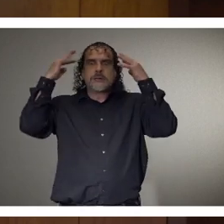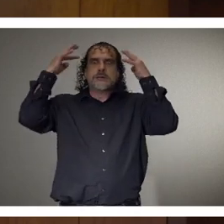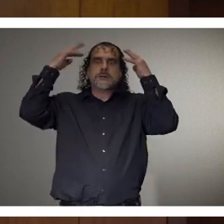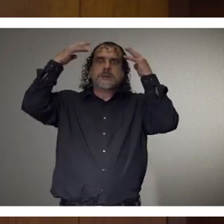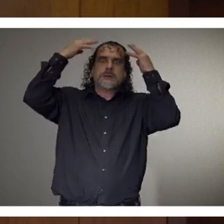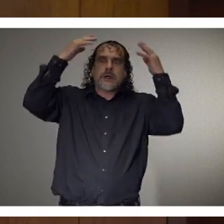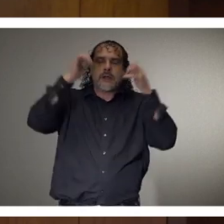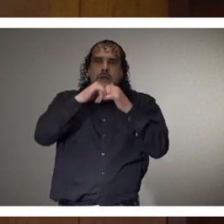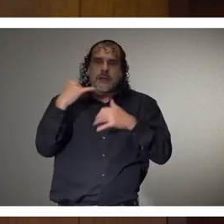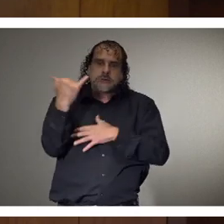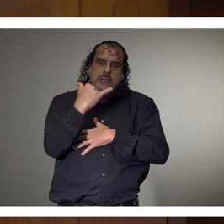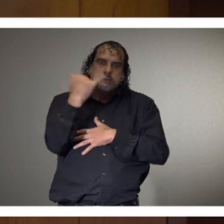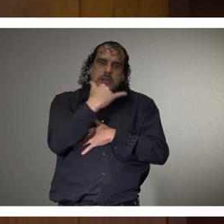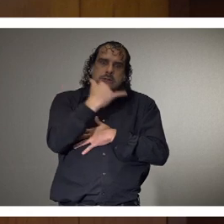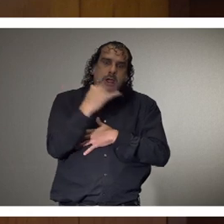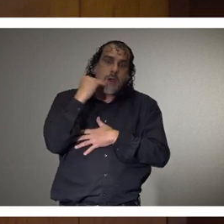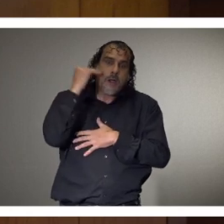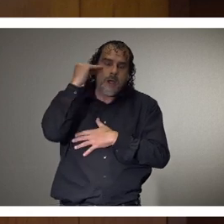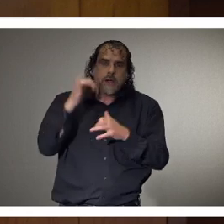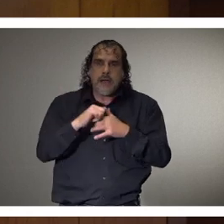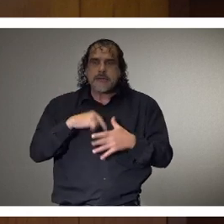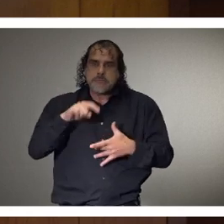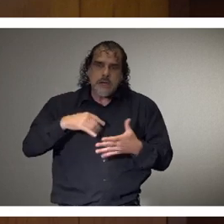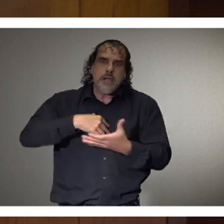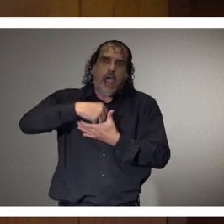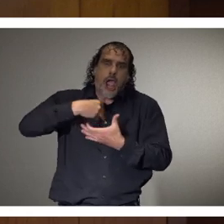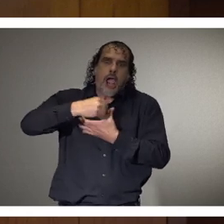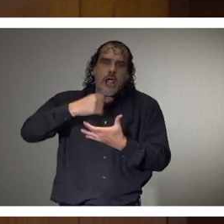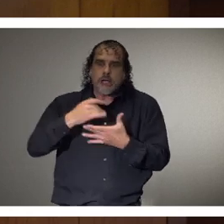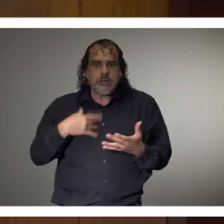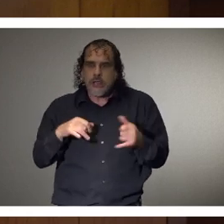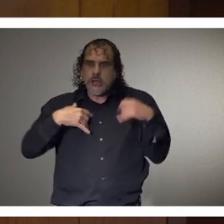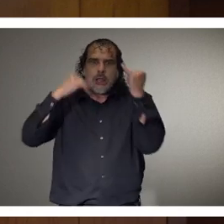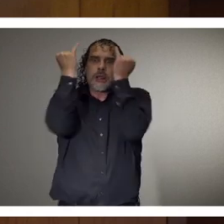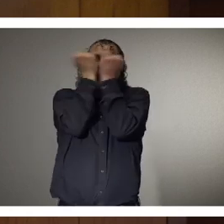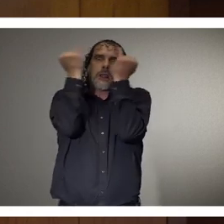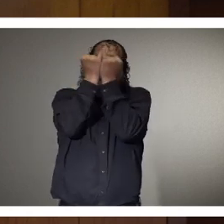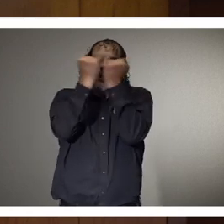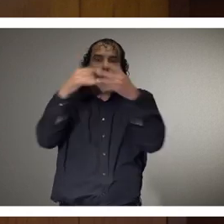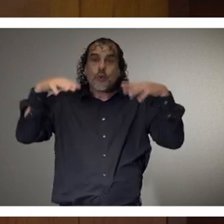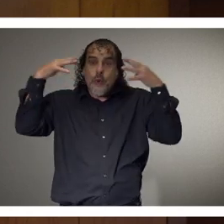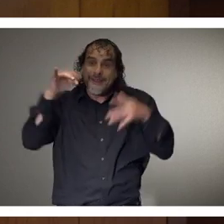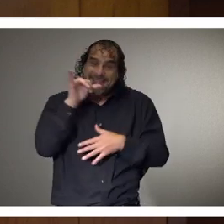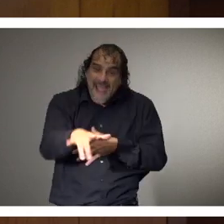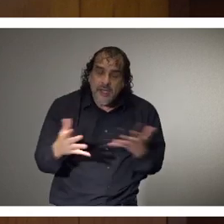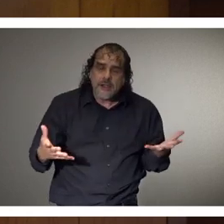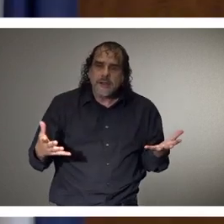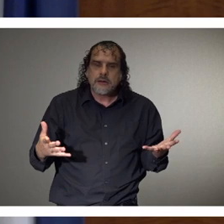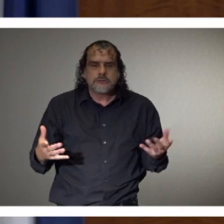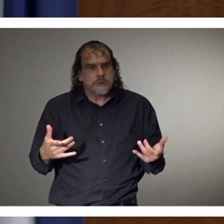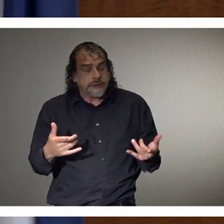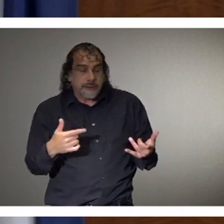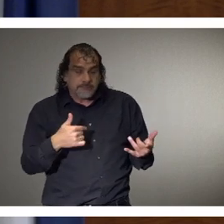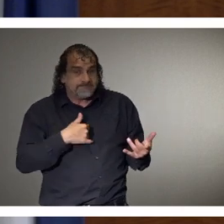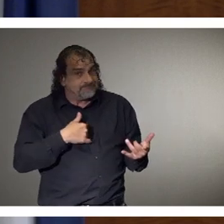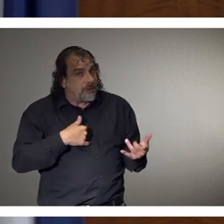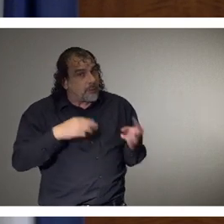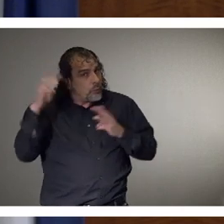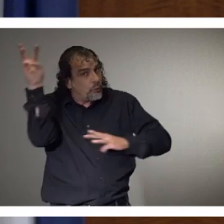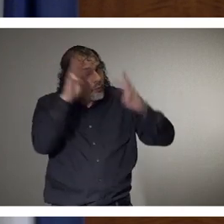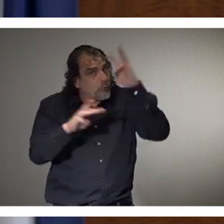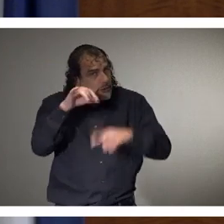and trying to stay in so long, now feeling they have to get out for lack of any explanation? I'm very concerned about that. It is,